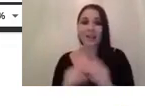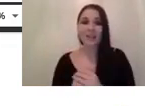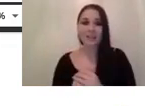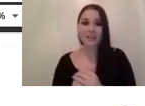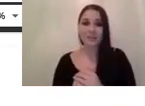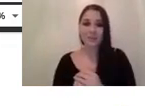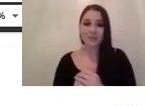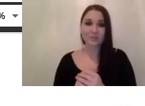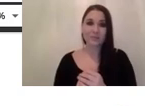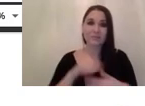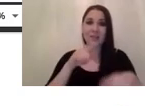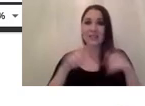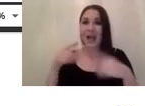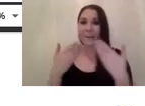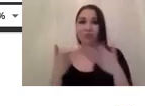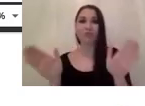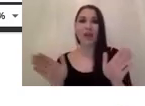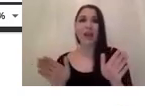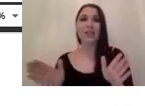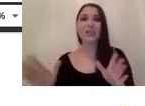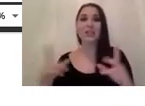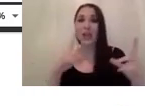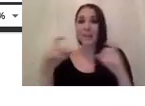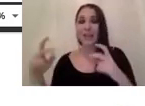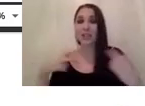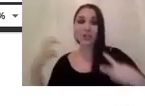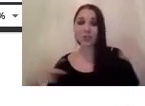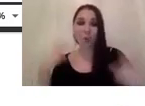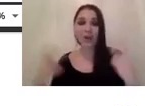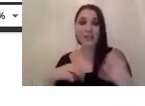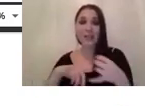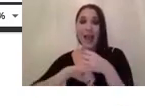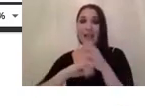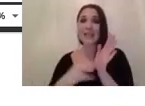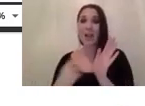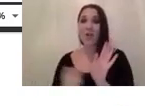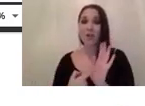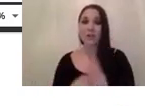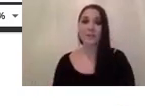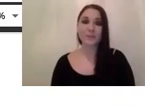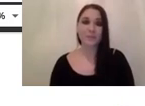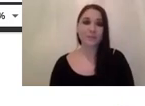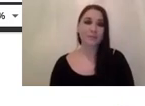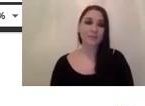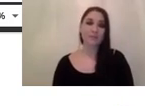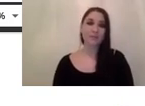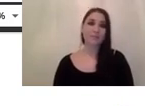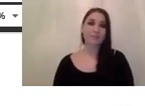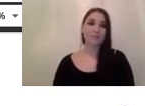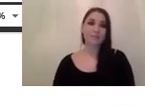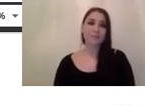range um image to noise image ratio and so these are concepts um